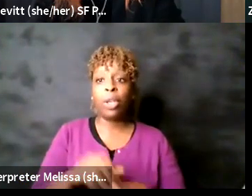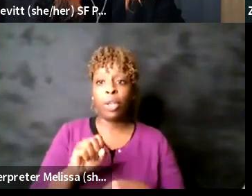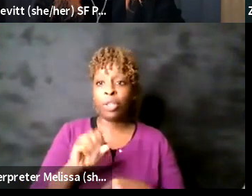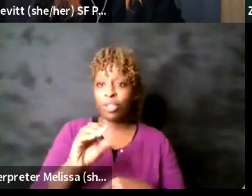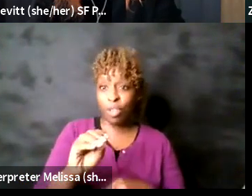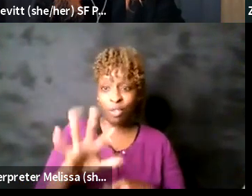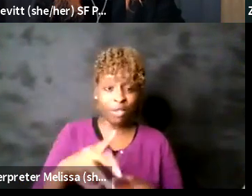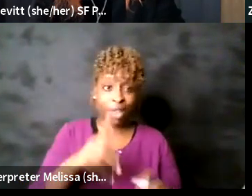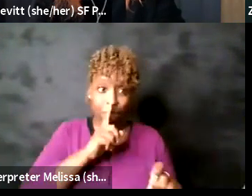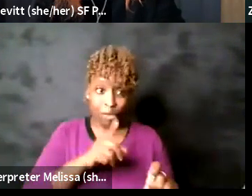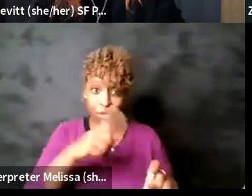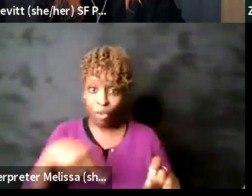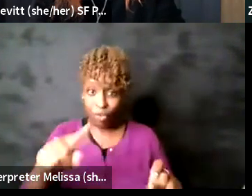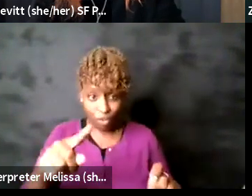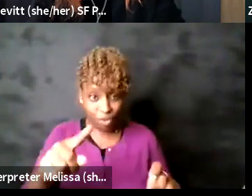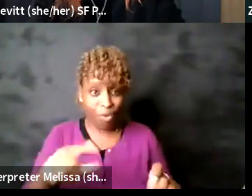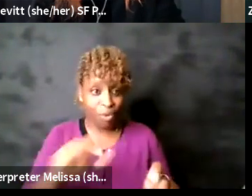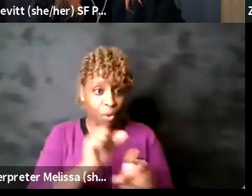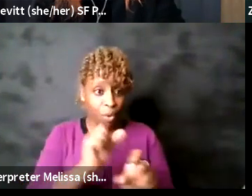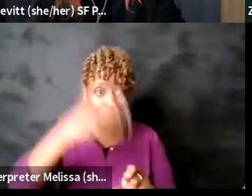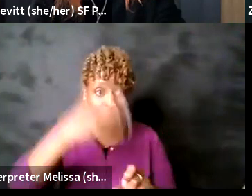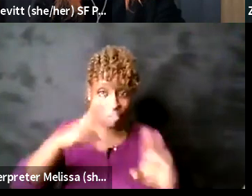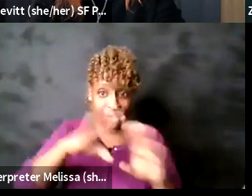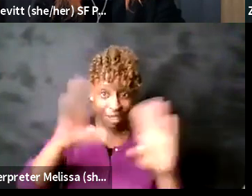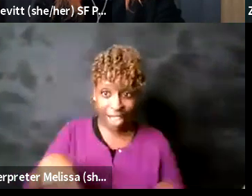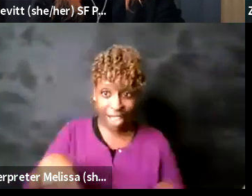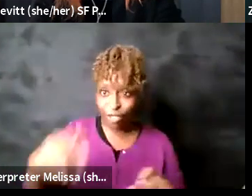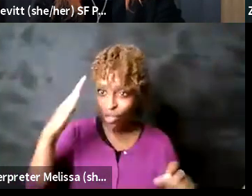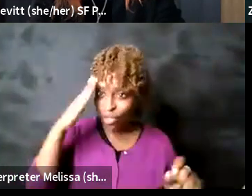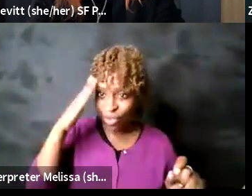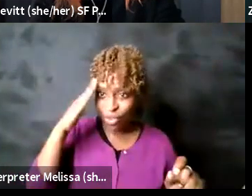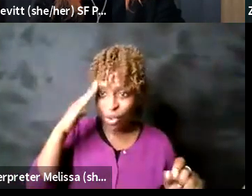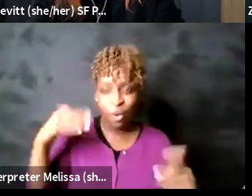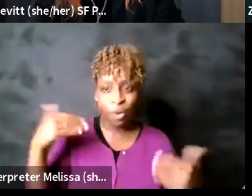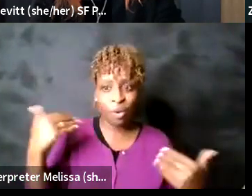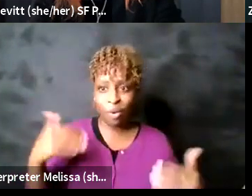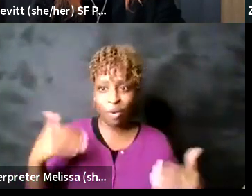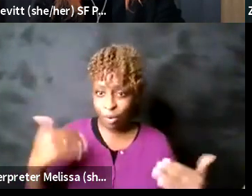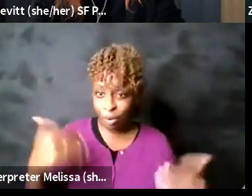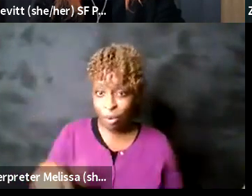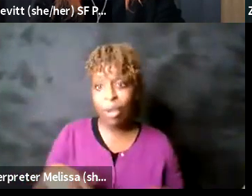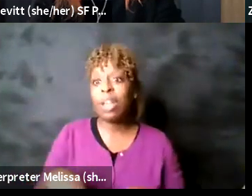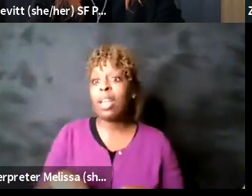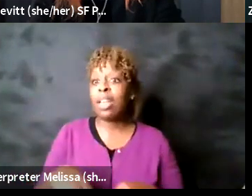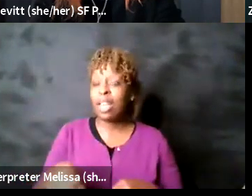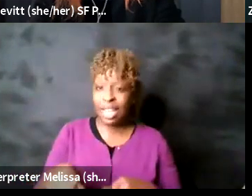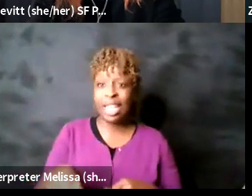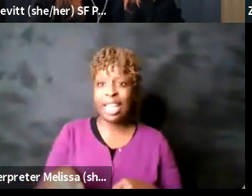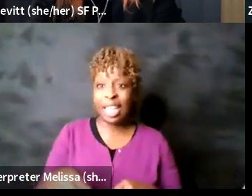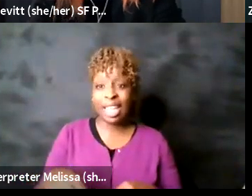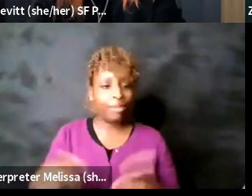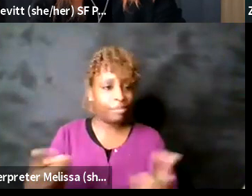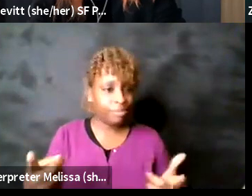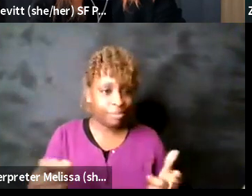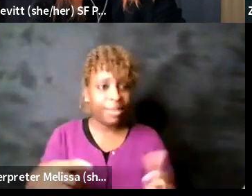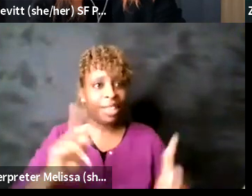house knows the uh you can front load as much as you want the number of people who read their emails is not as high as you want